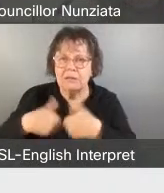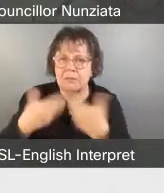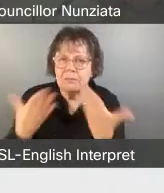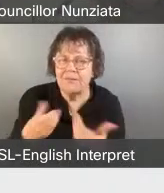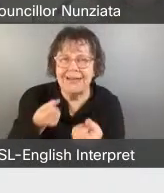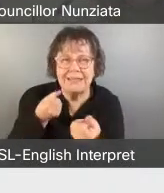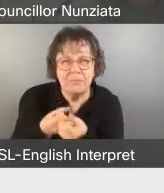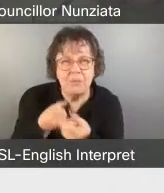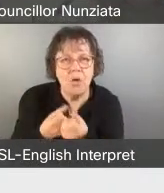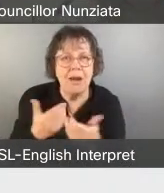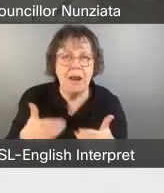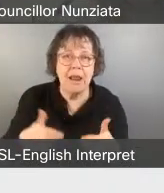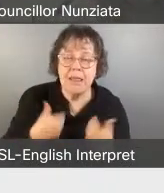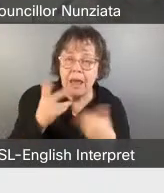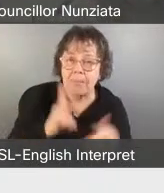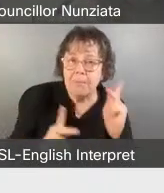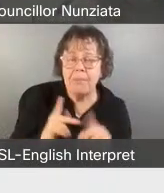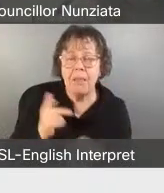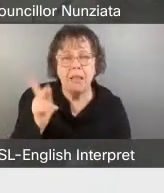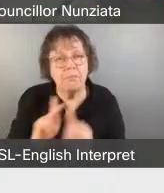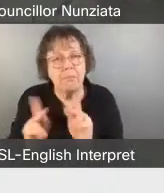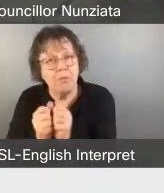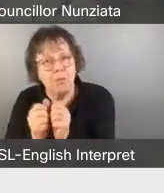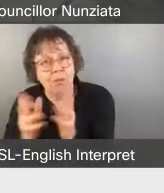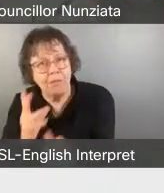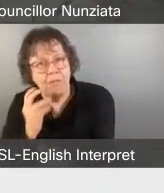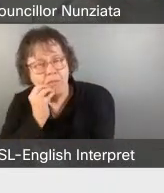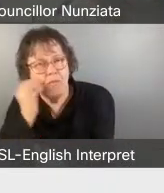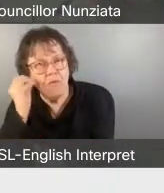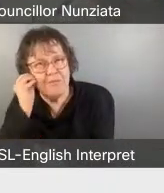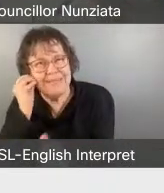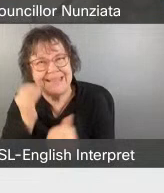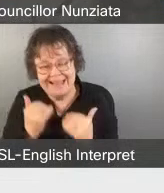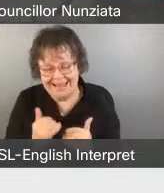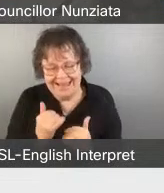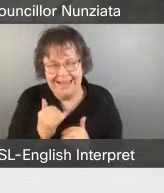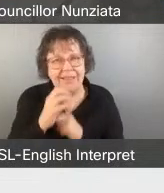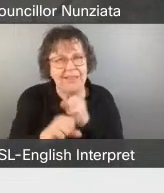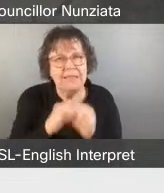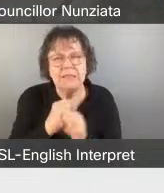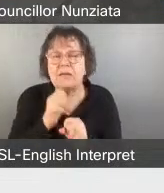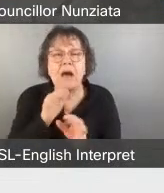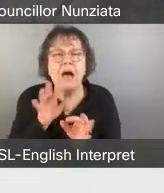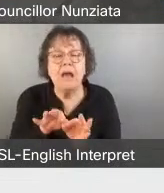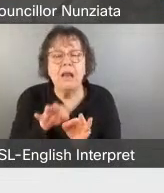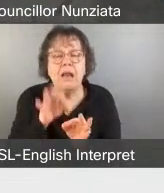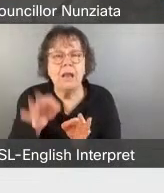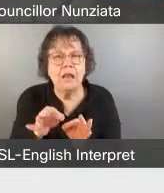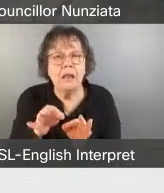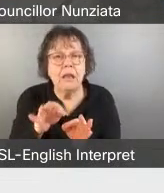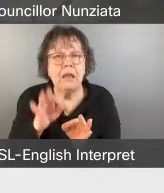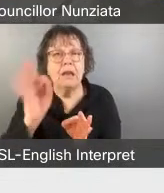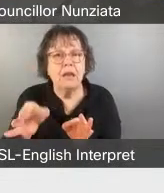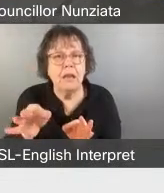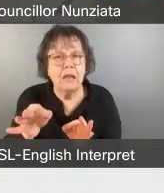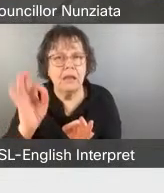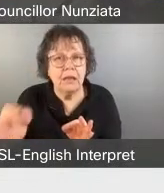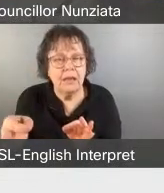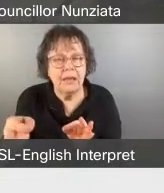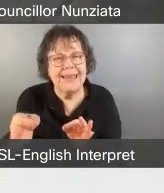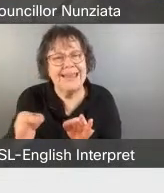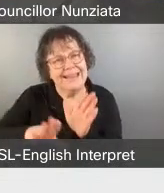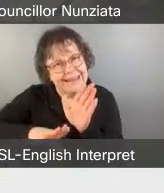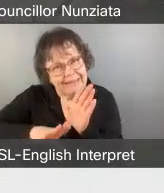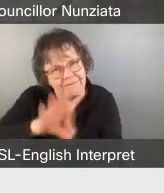young people and others this year without more deferrals. Develop the multi year